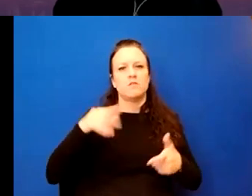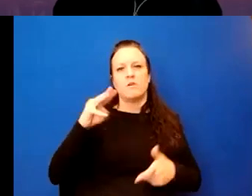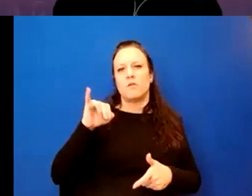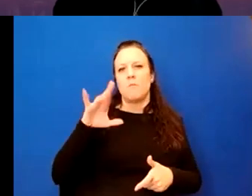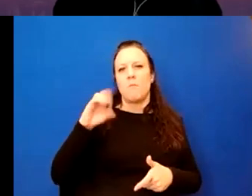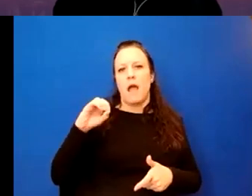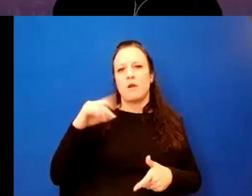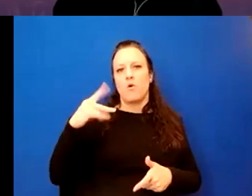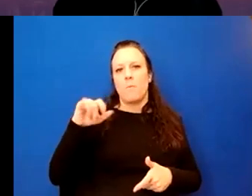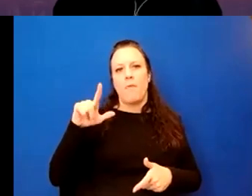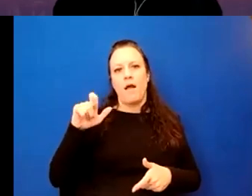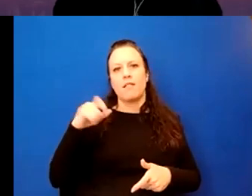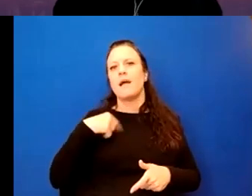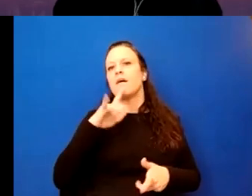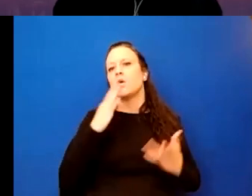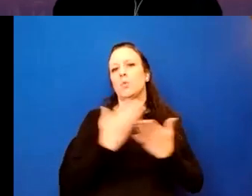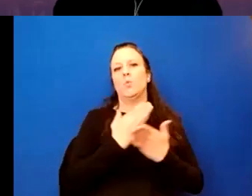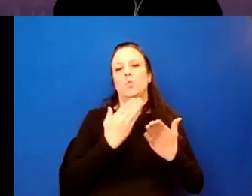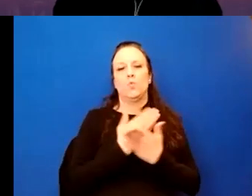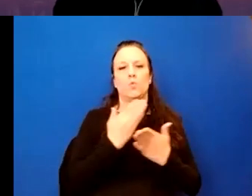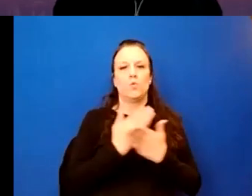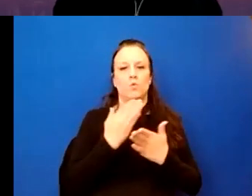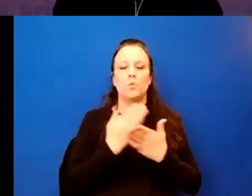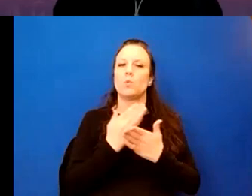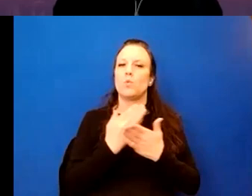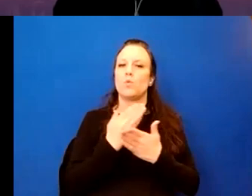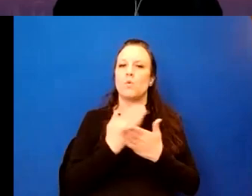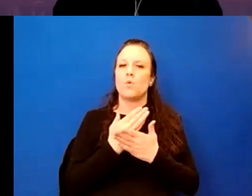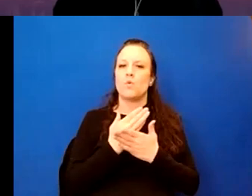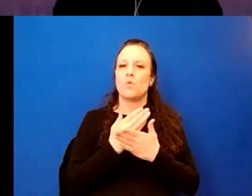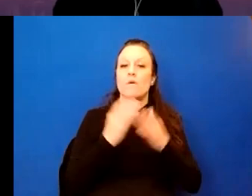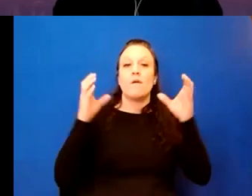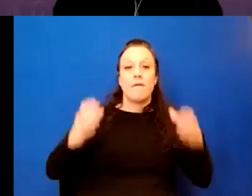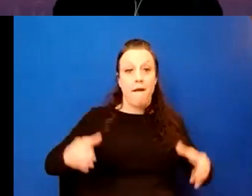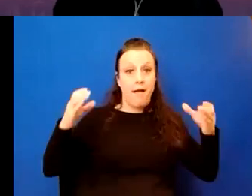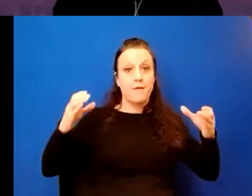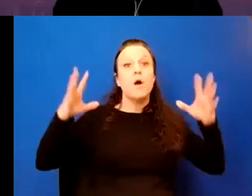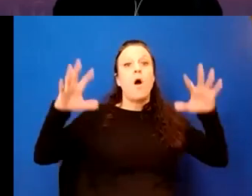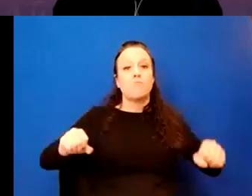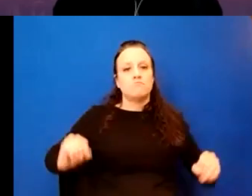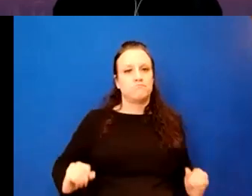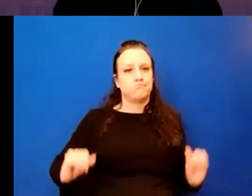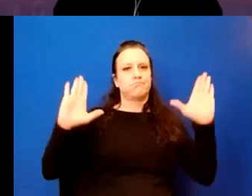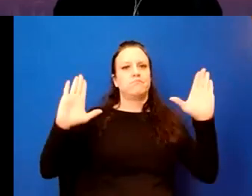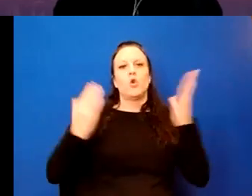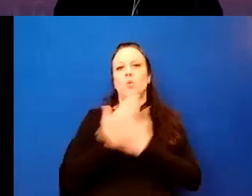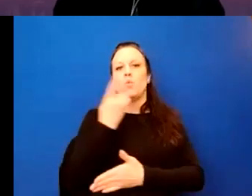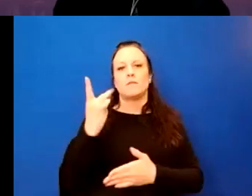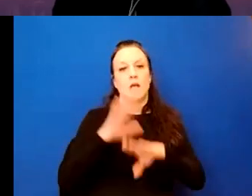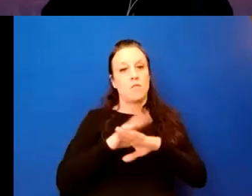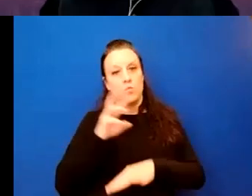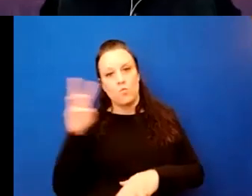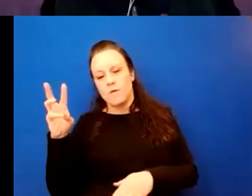and then we're going to put new, uh, uh, new columns up on the west side of the structure as we did on the east side,